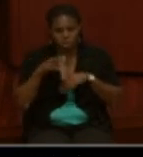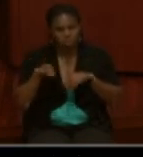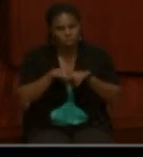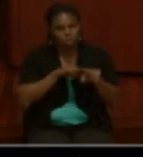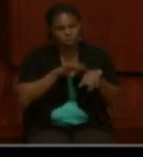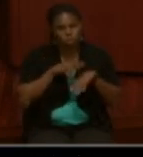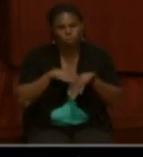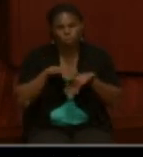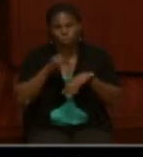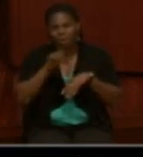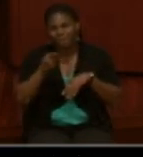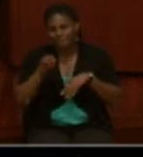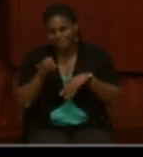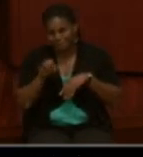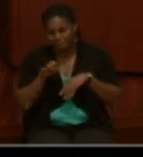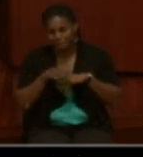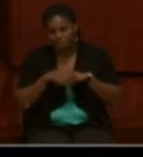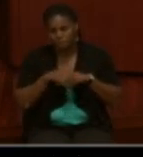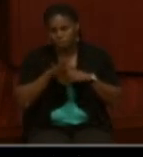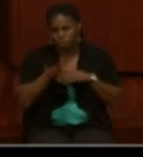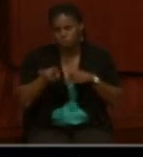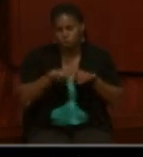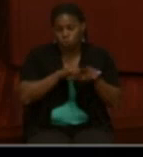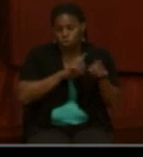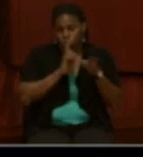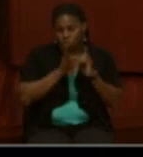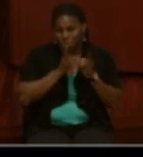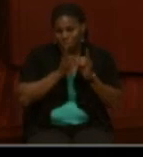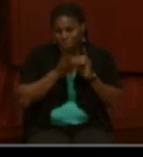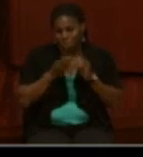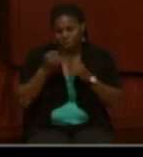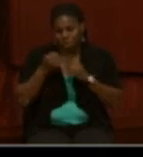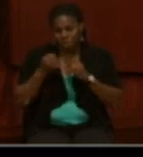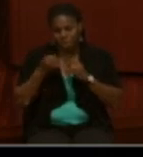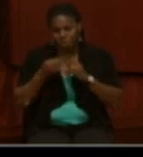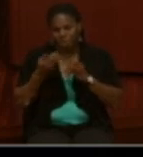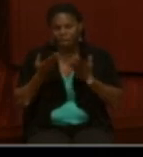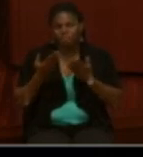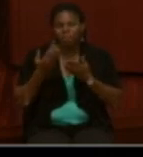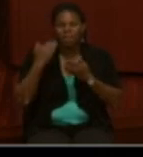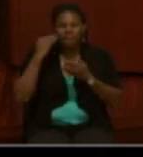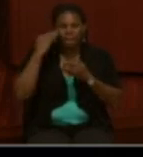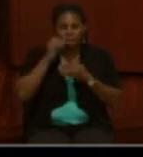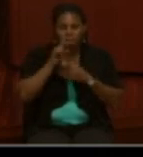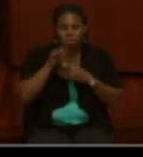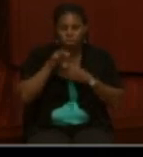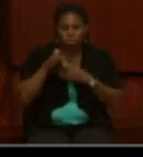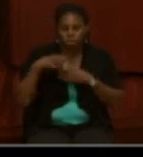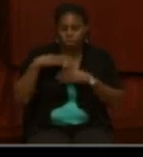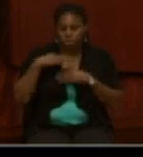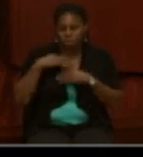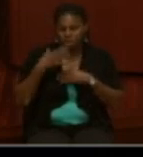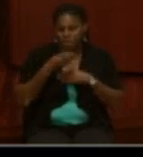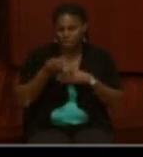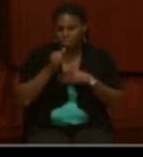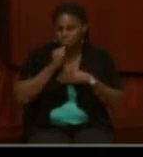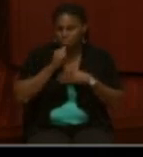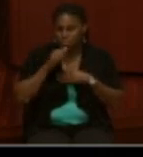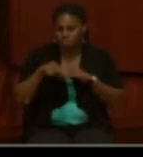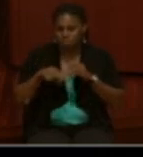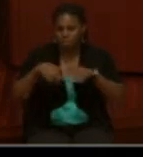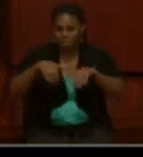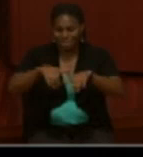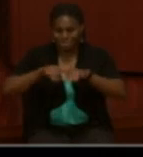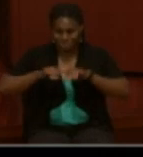on Ancestry.com. So those are digitized. And last, I have headstone applications in private cemeteries. And those are Entry